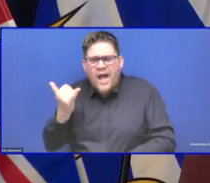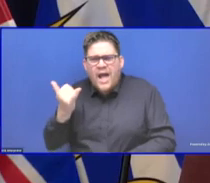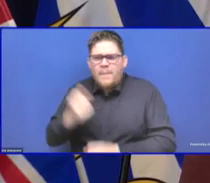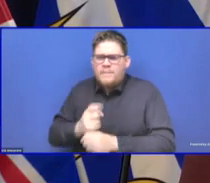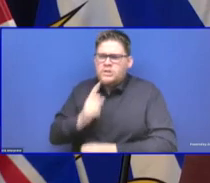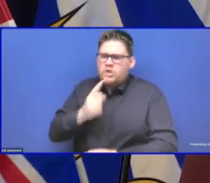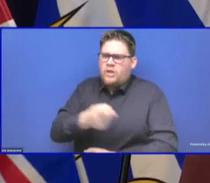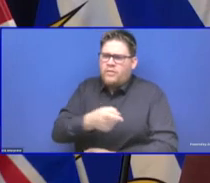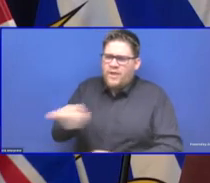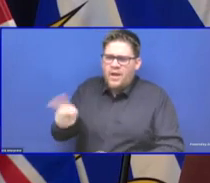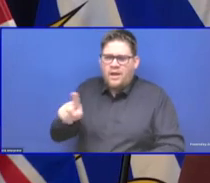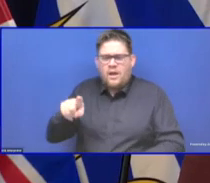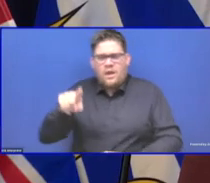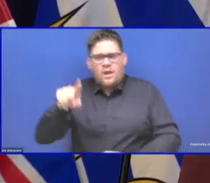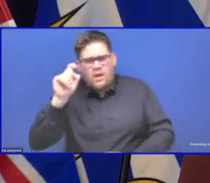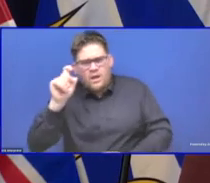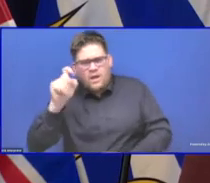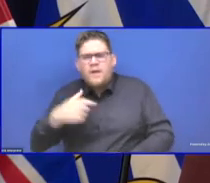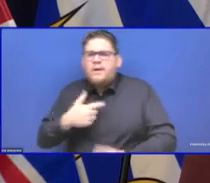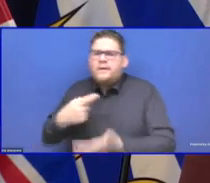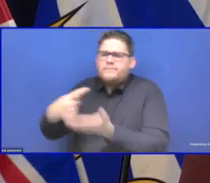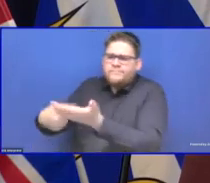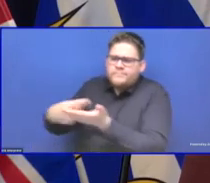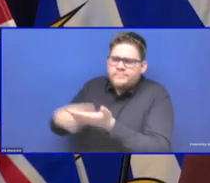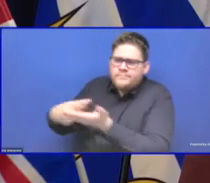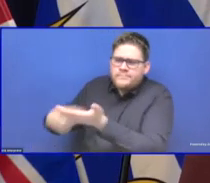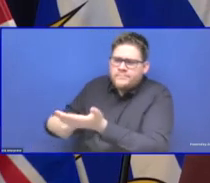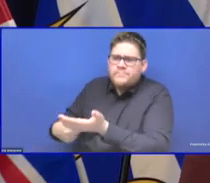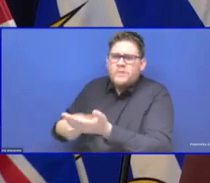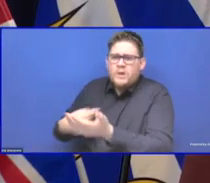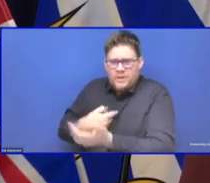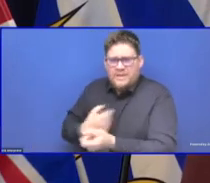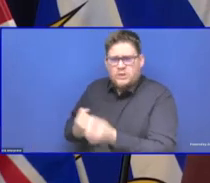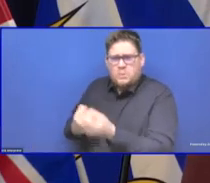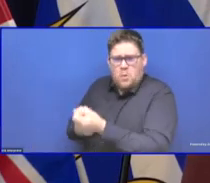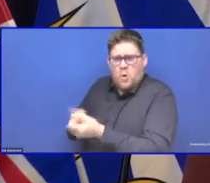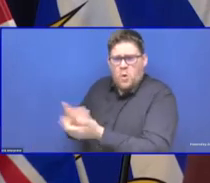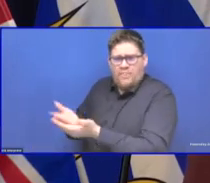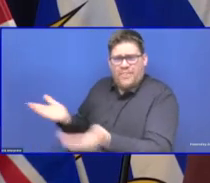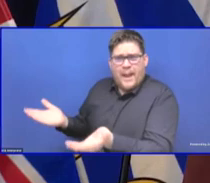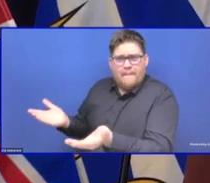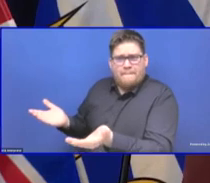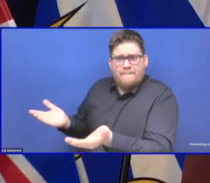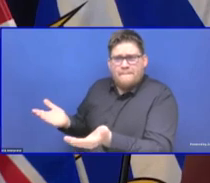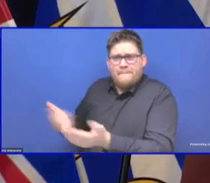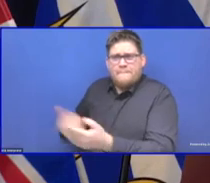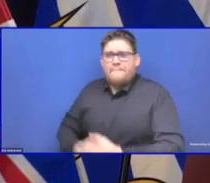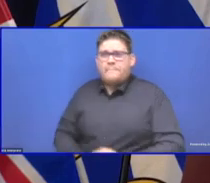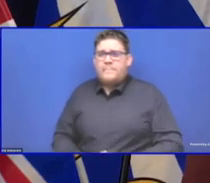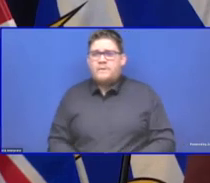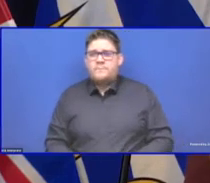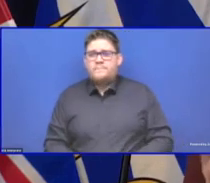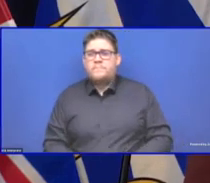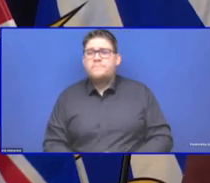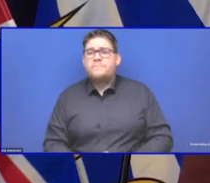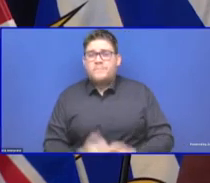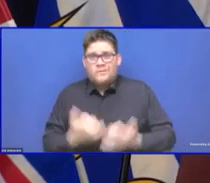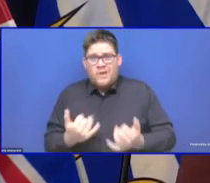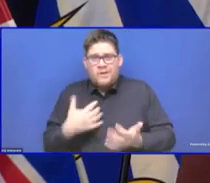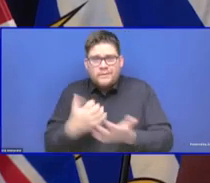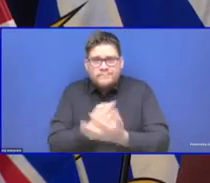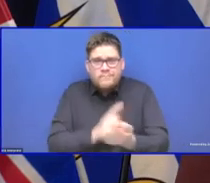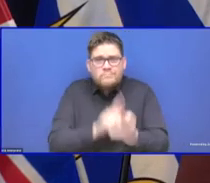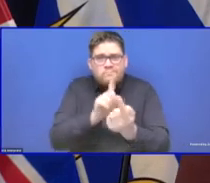being immunized. And that is happening right now. And every day, we're seeing more and more people coming